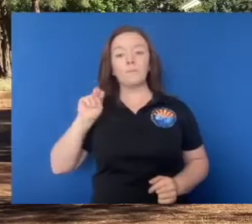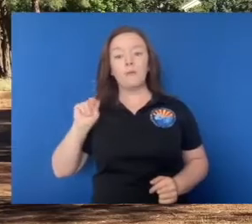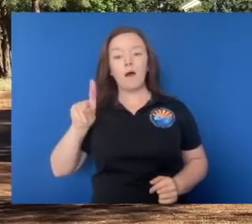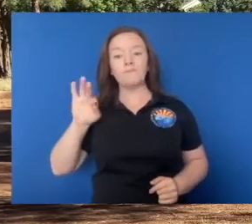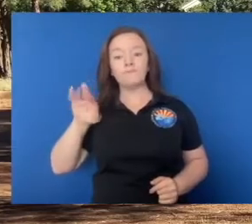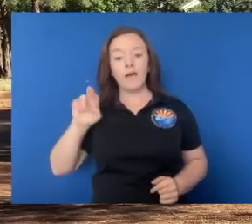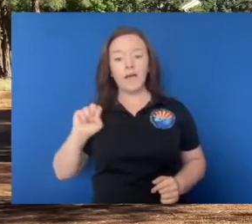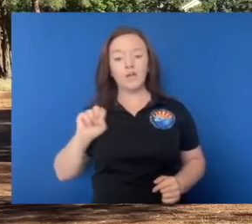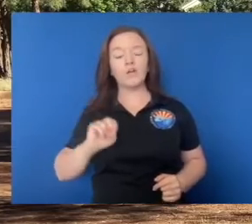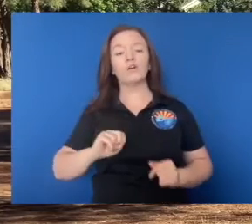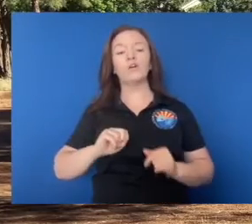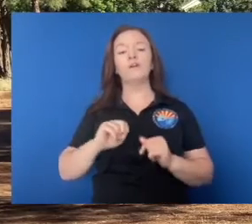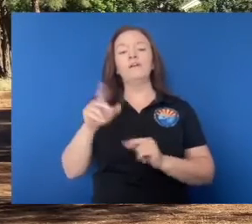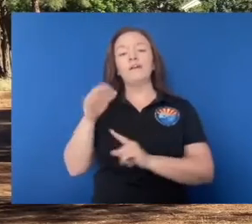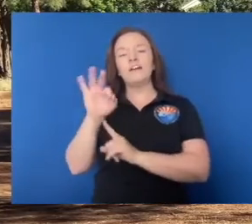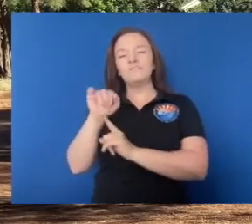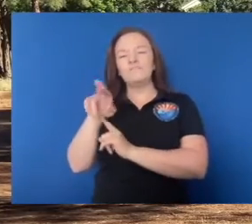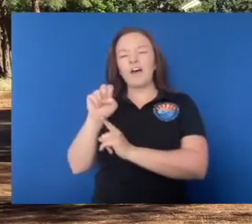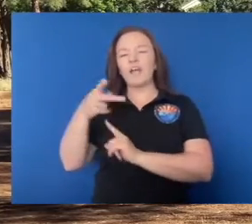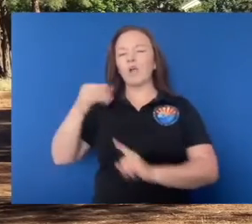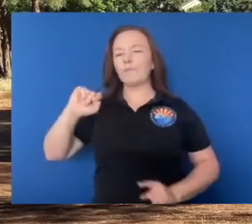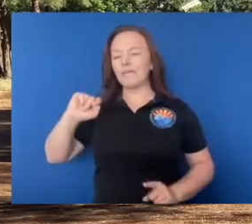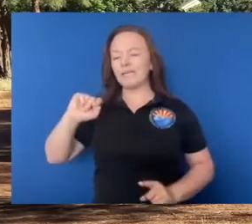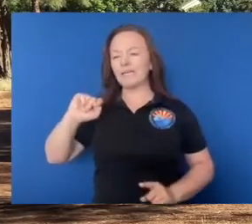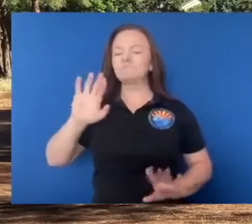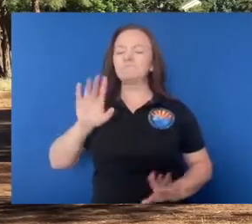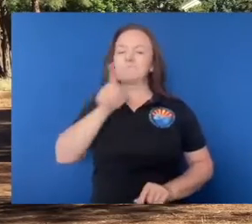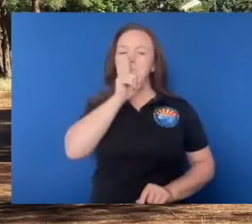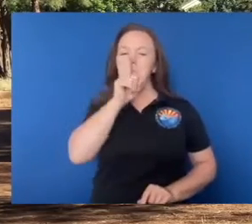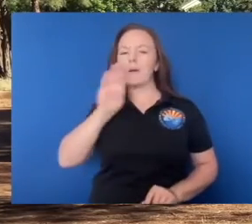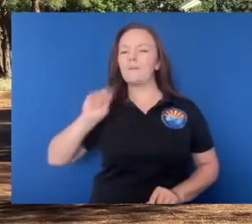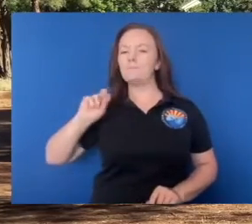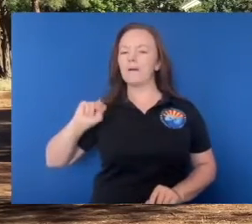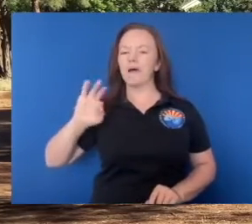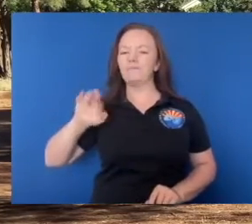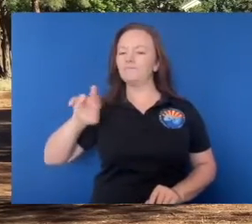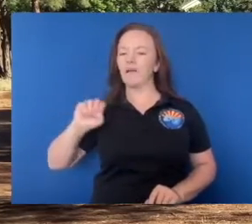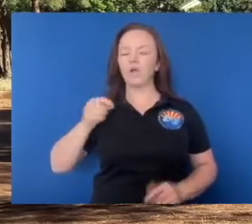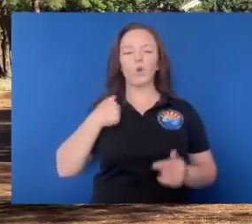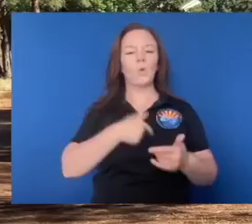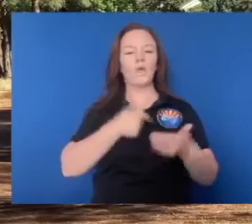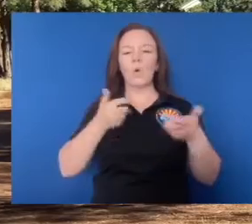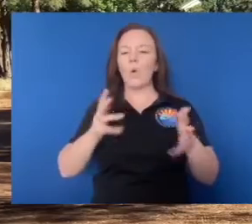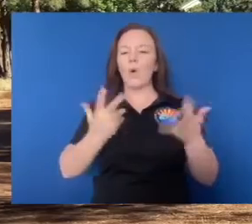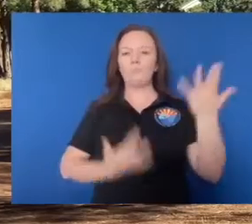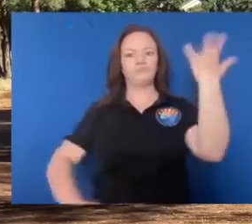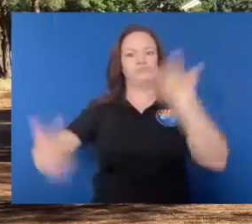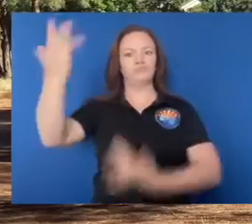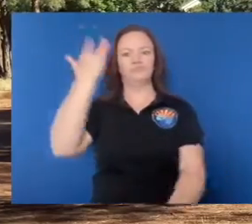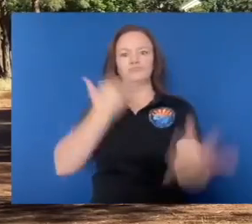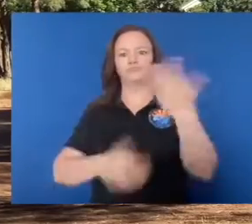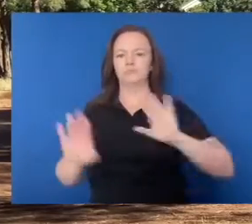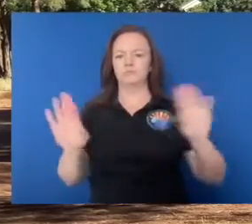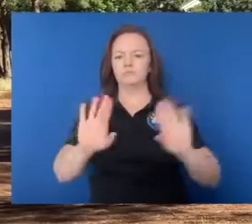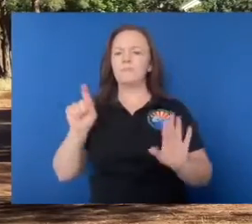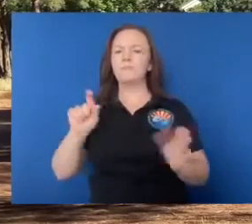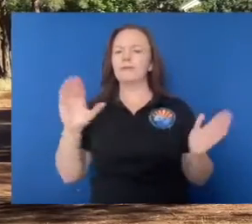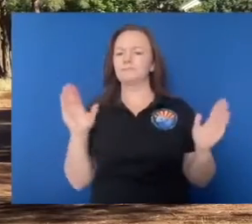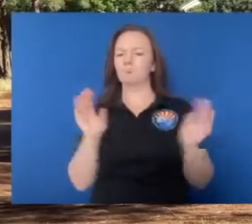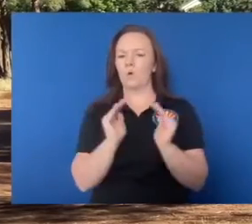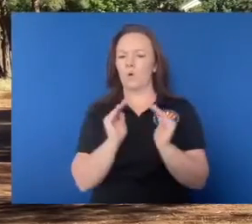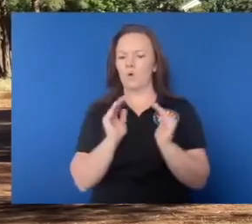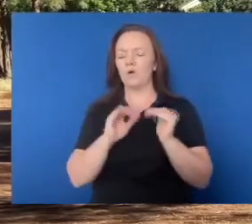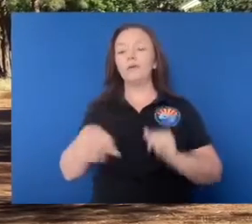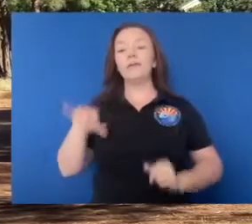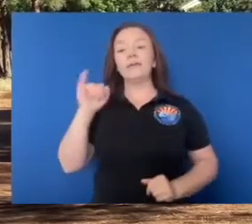in your backyard. I don't want to say a bonfire. That's not the right word because we don't want it too big. You got to keep them small as long